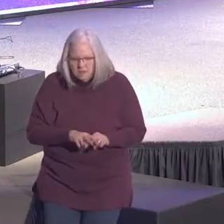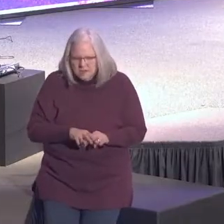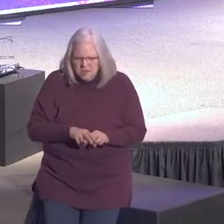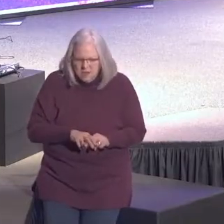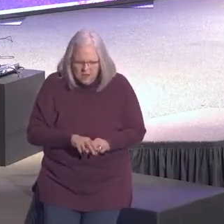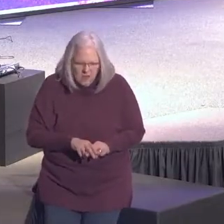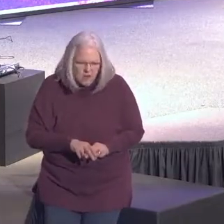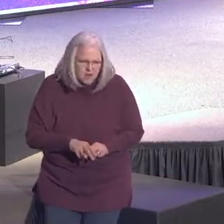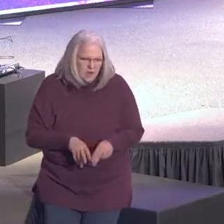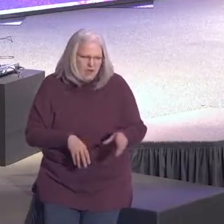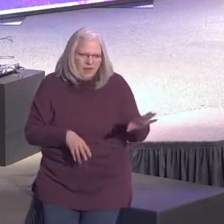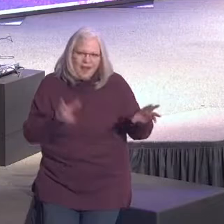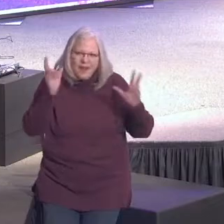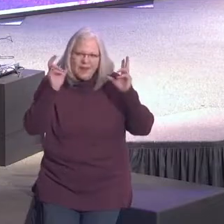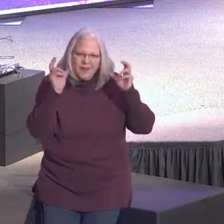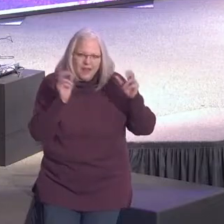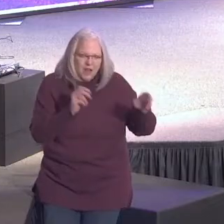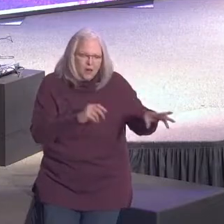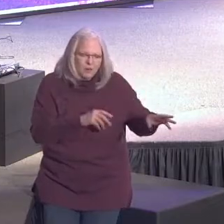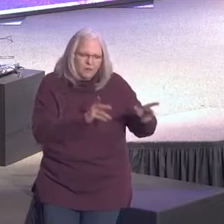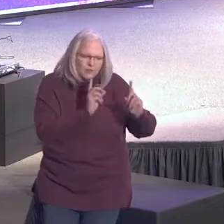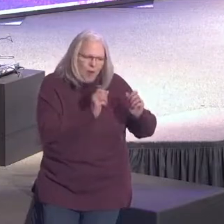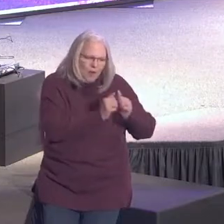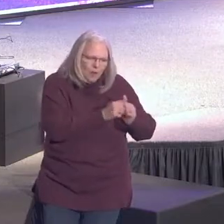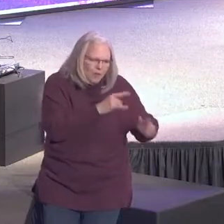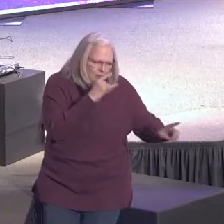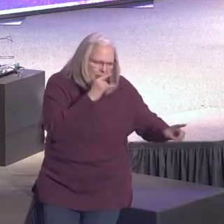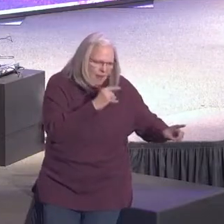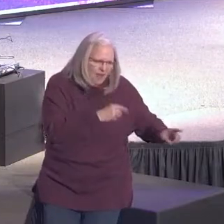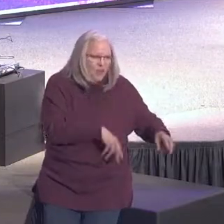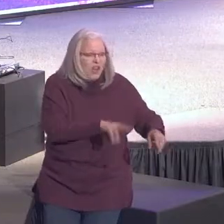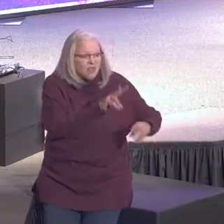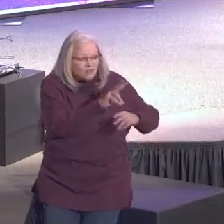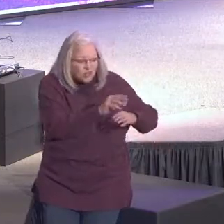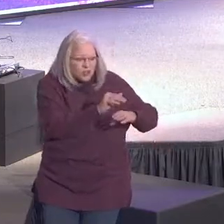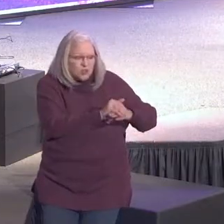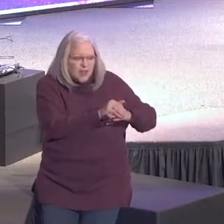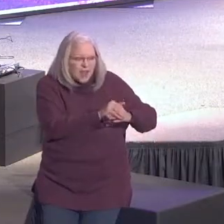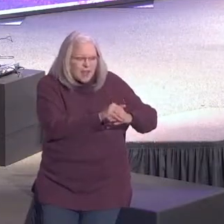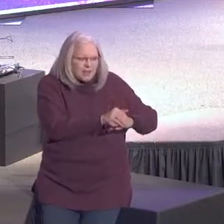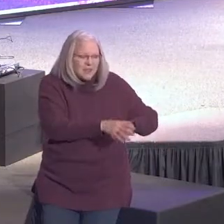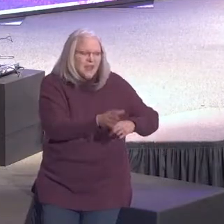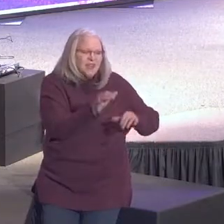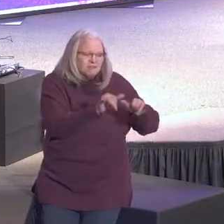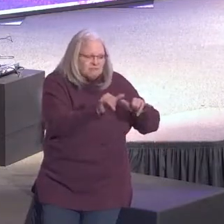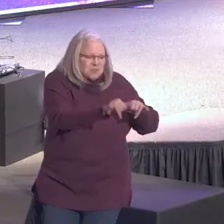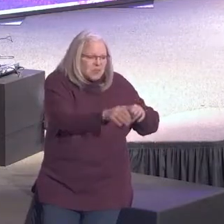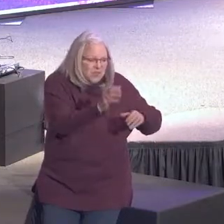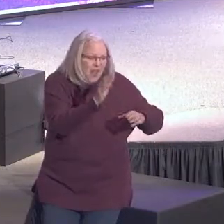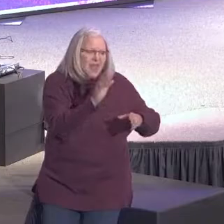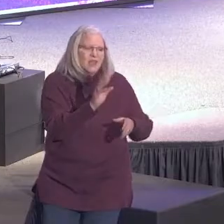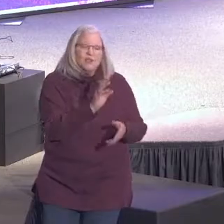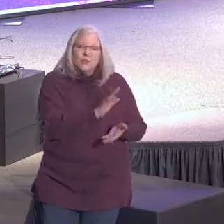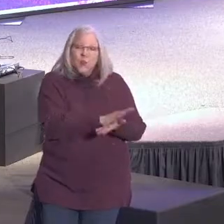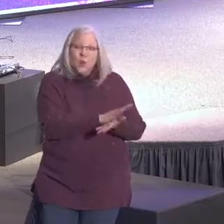voice said to the kid in front of me, I'm going to give you a choice. You can either have two nights detention or two cracks. This was a different era now.